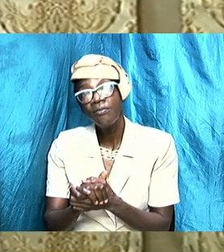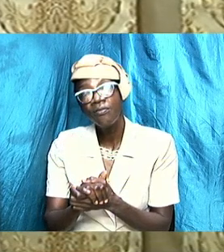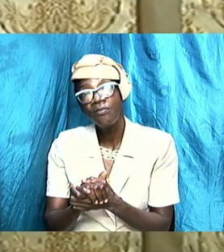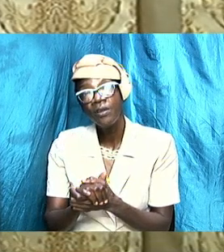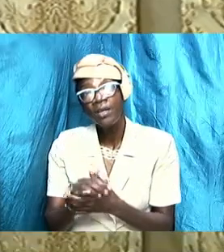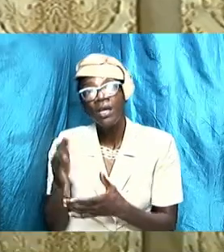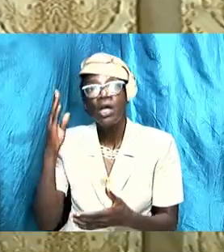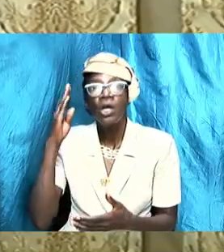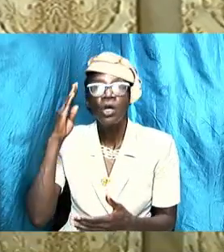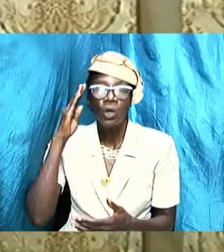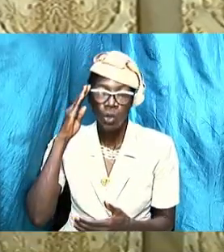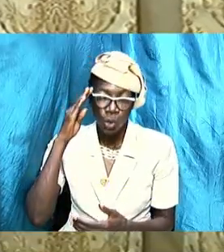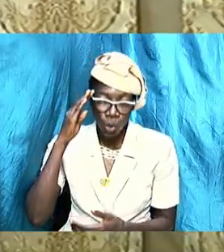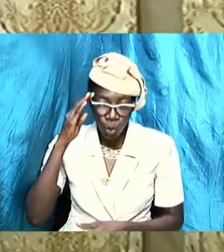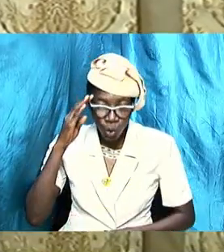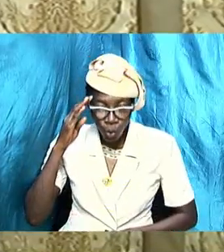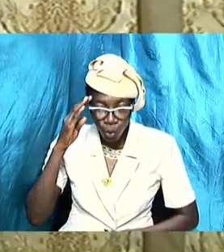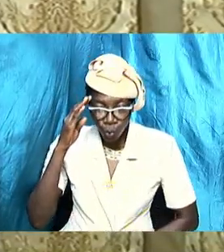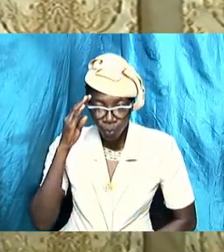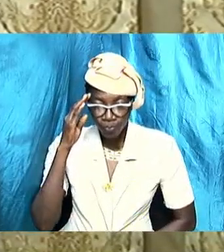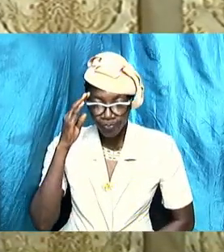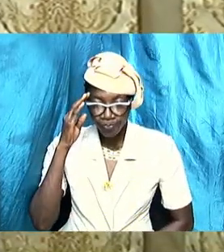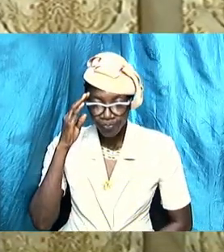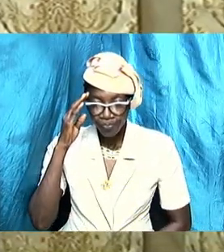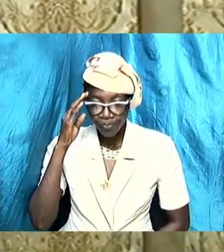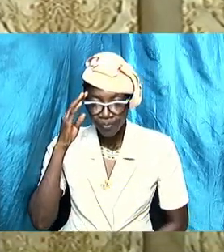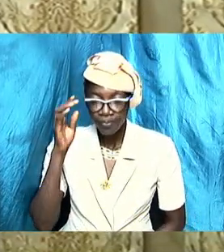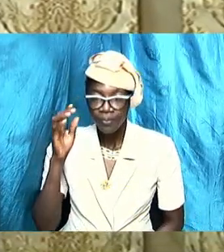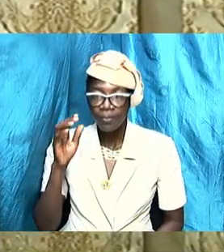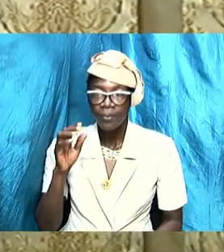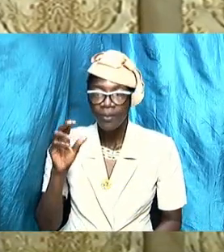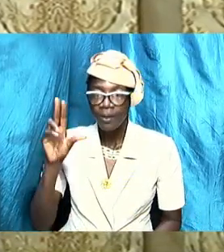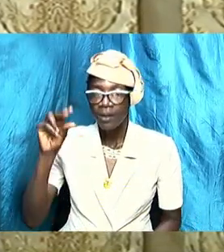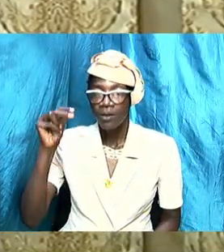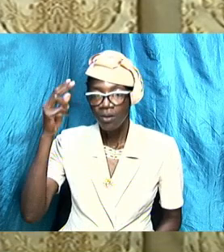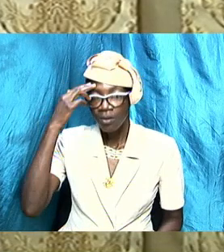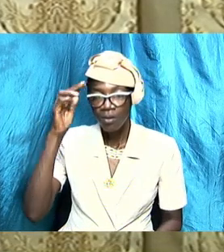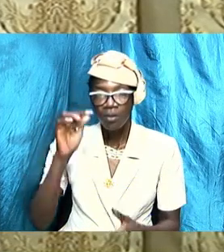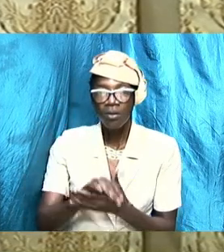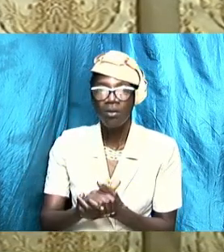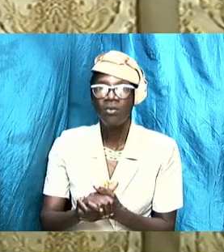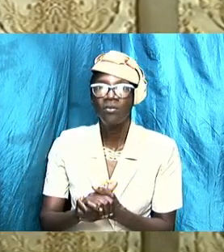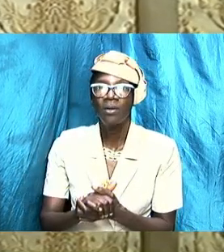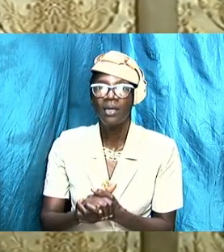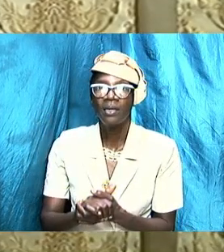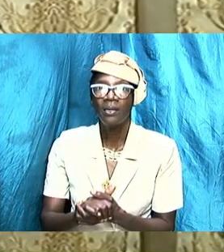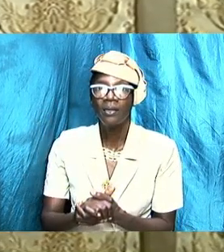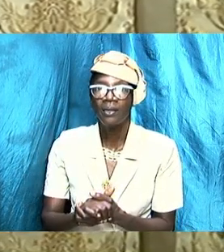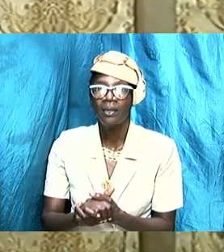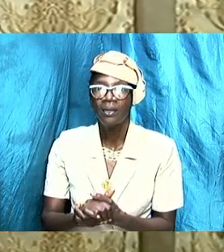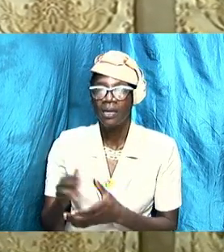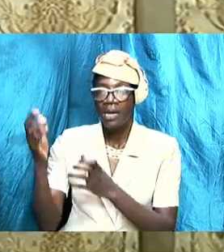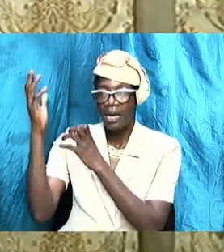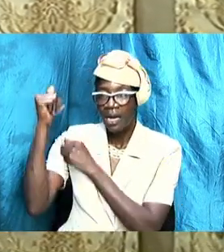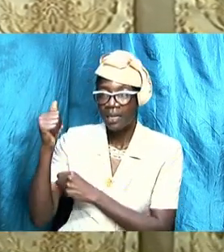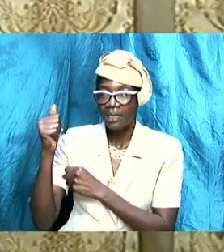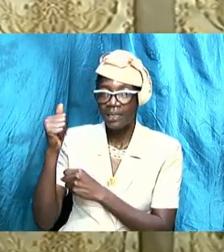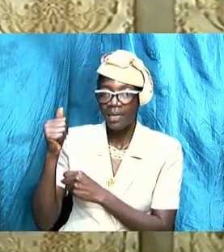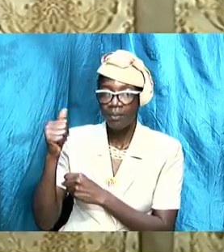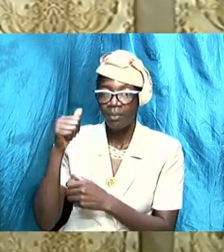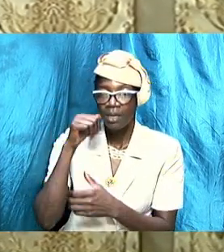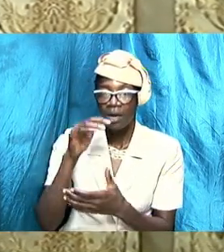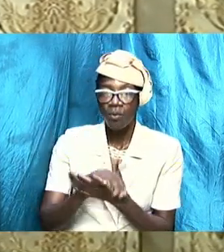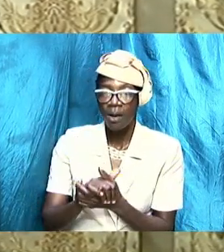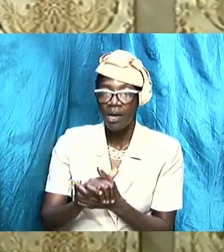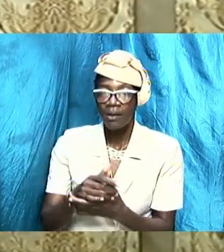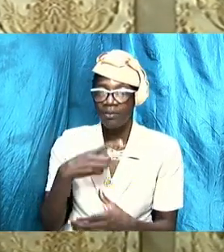no husband must accept a wife that says she can't help it because she has to stay out with her friend till midnight do not accept